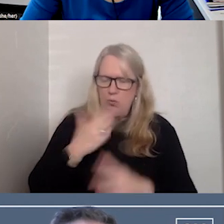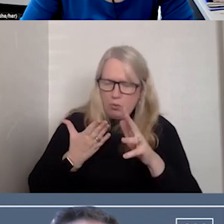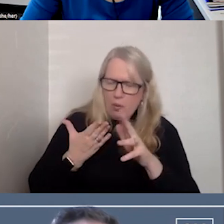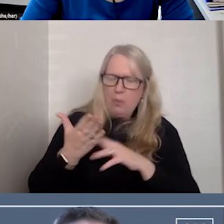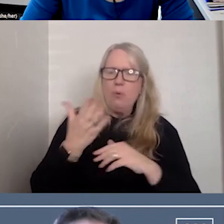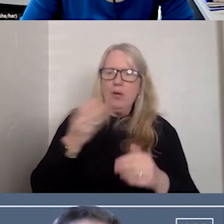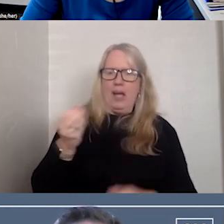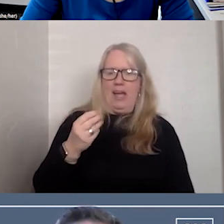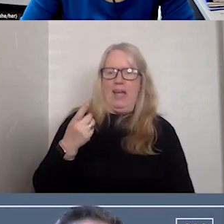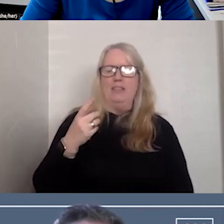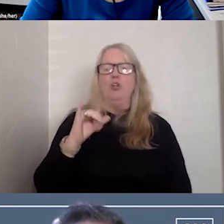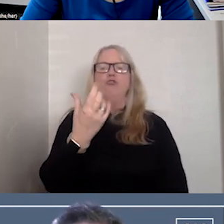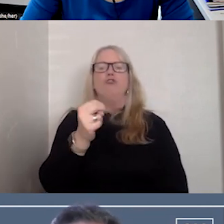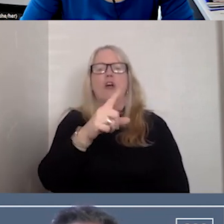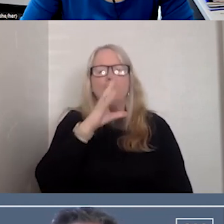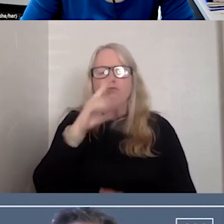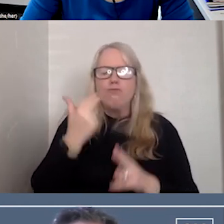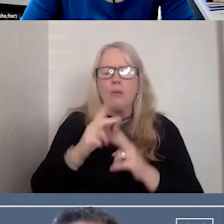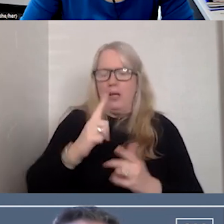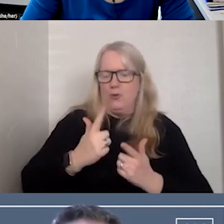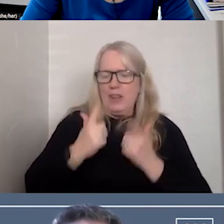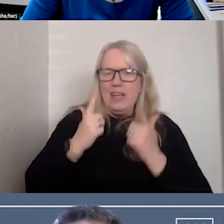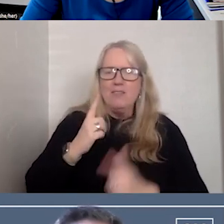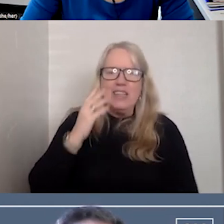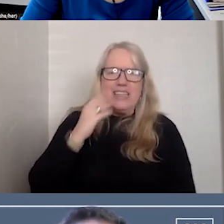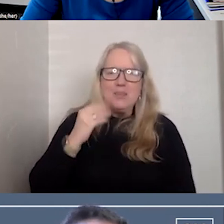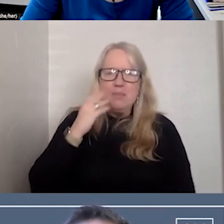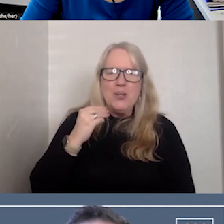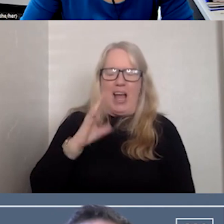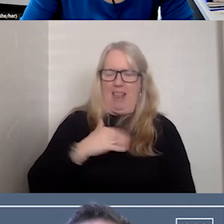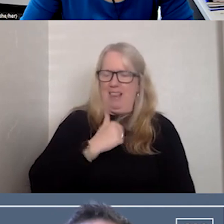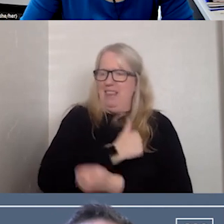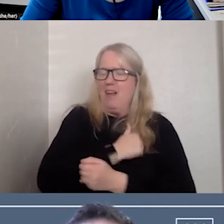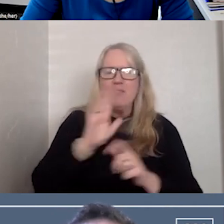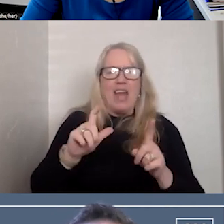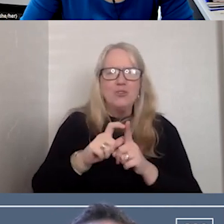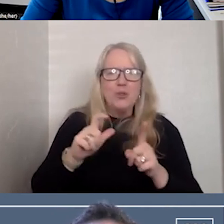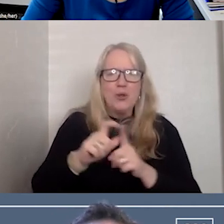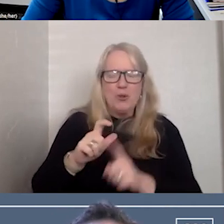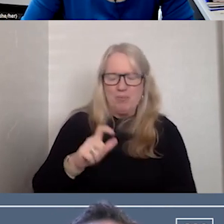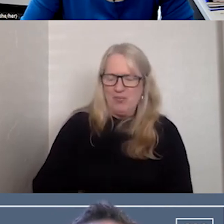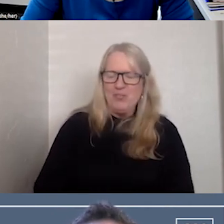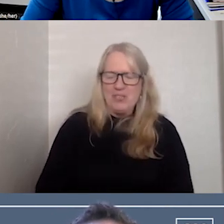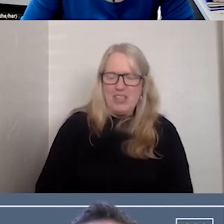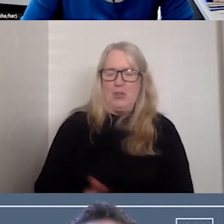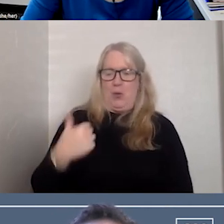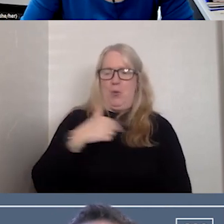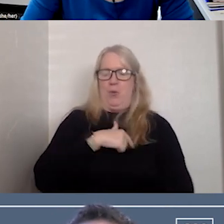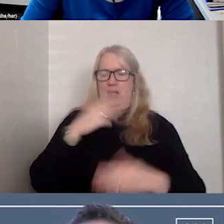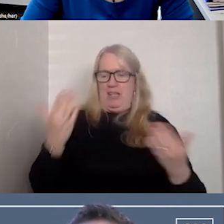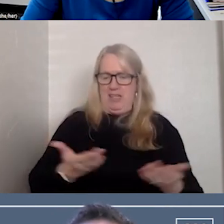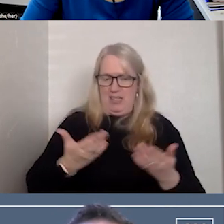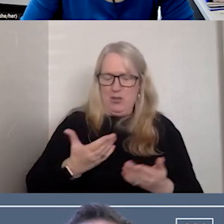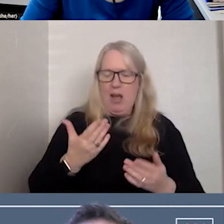and John, you're talking about your living experience. And I love the love the term. One of the things that we're working on here